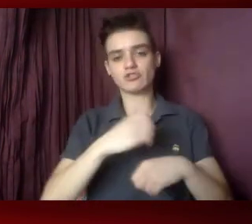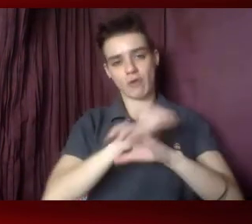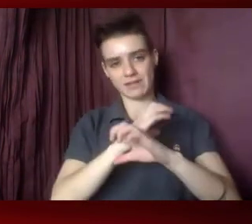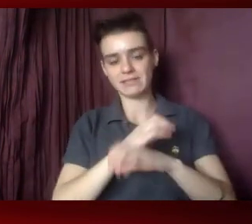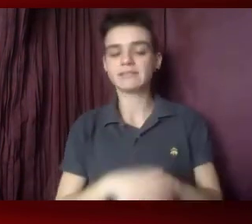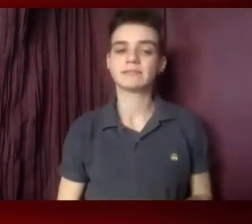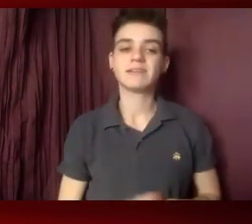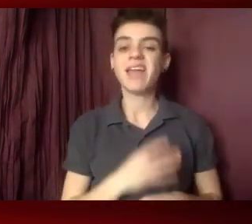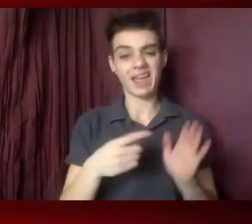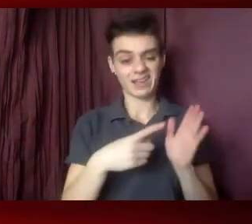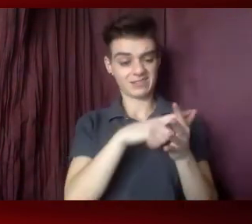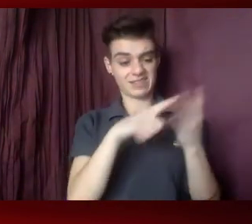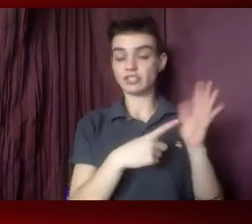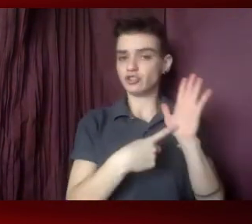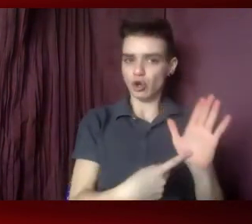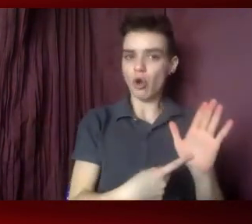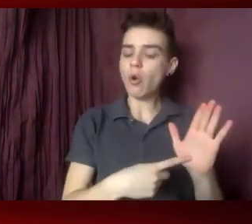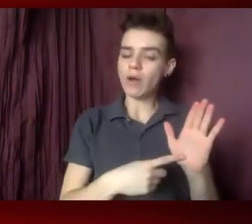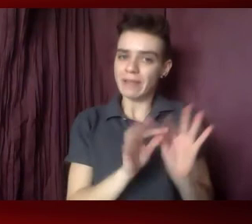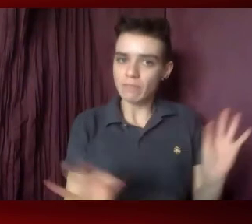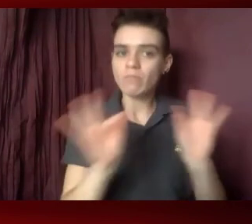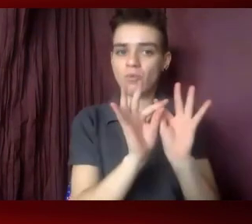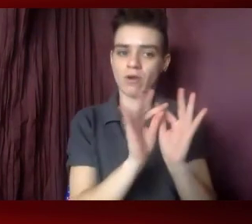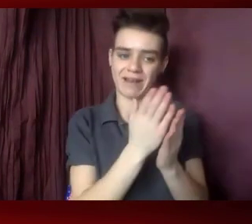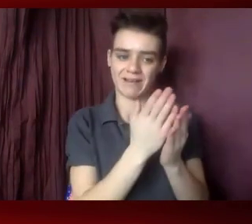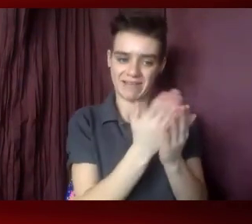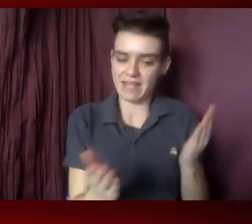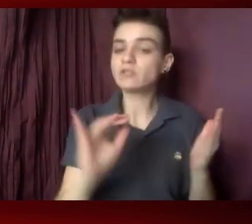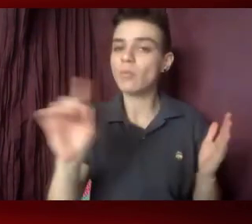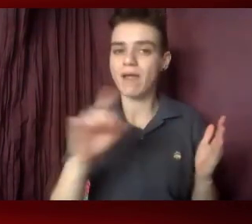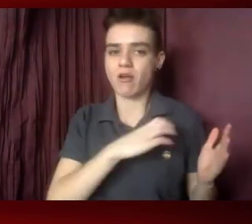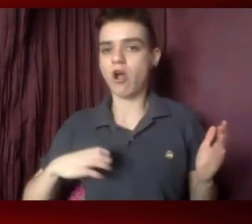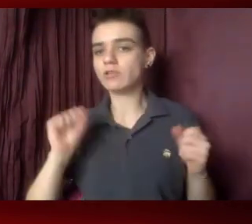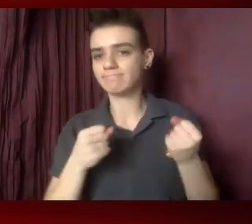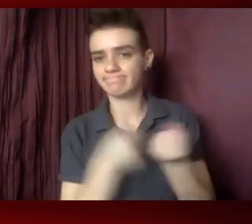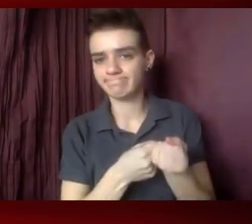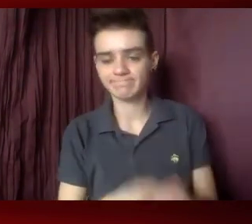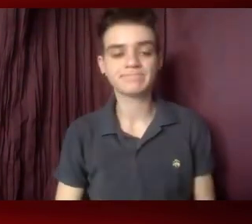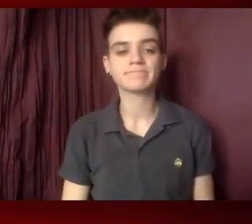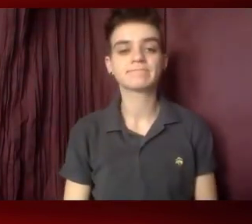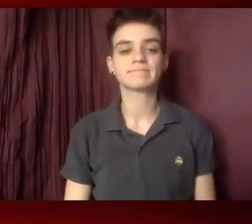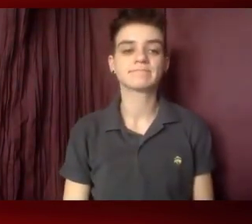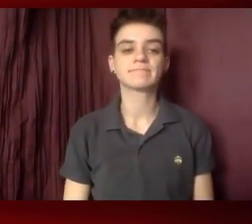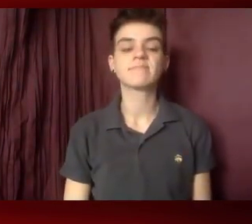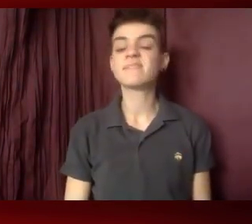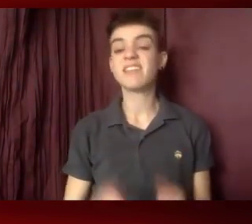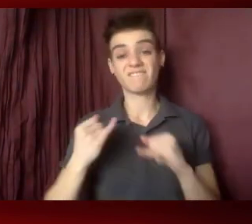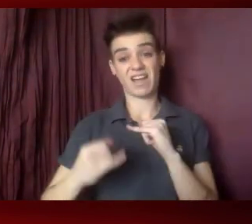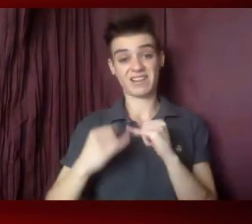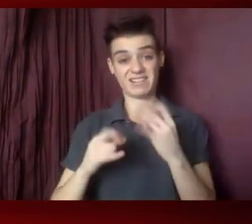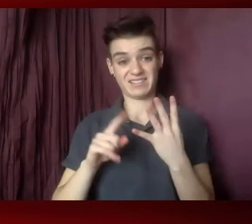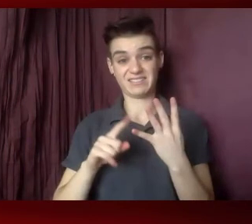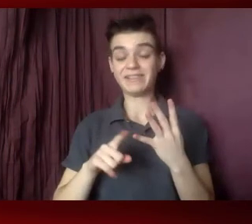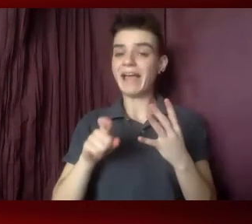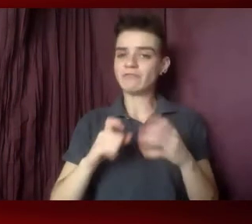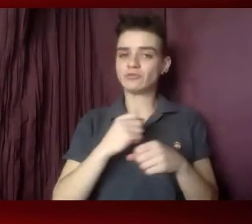members of Congress can lend support. And then finally, we need to make sure that recent shifts in